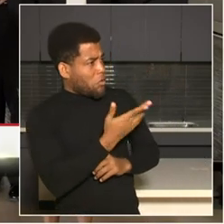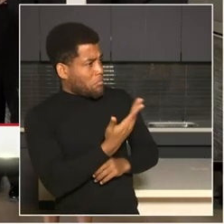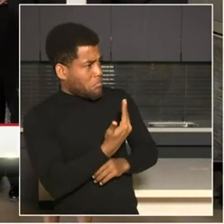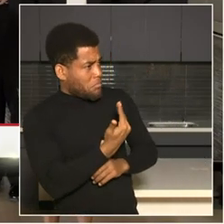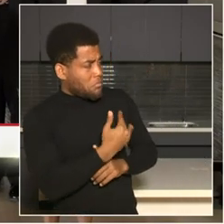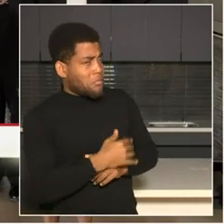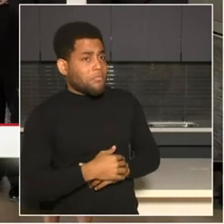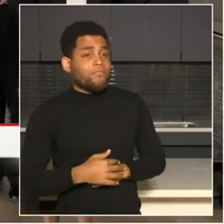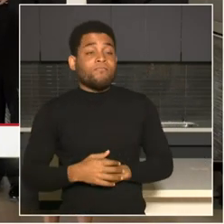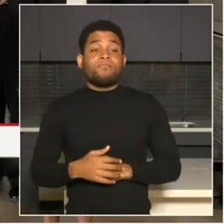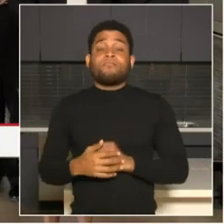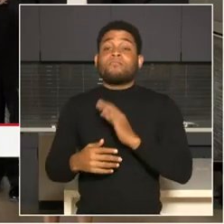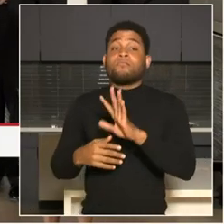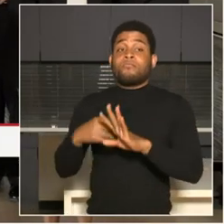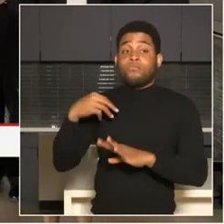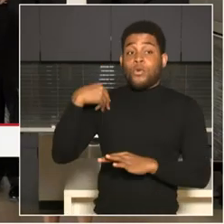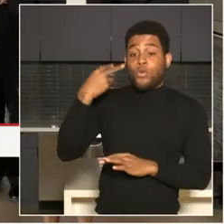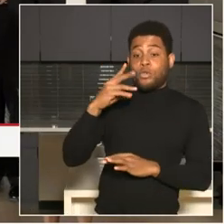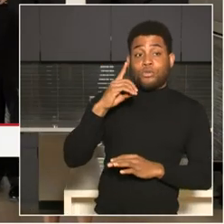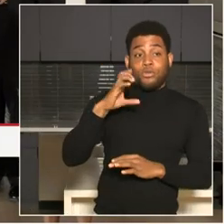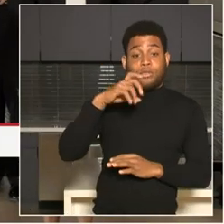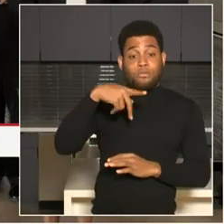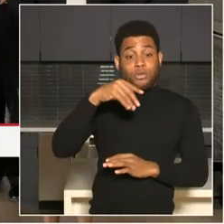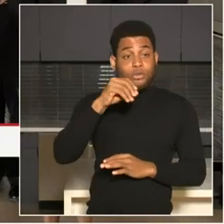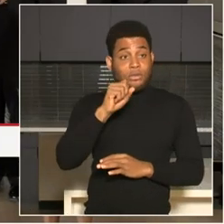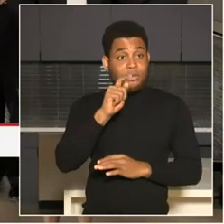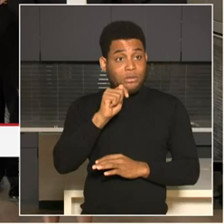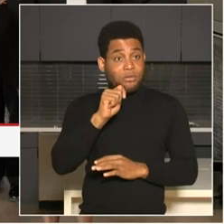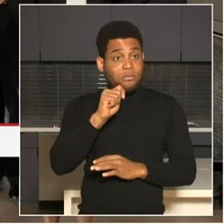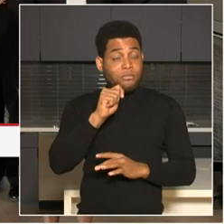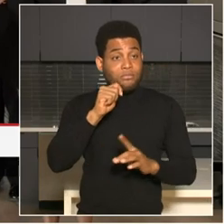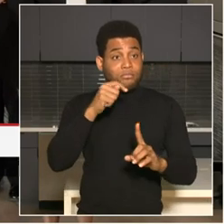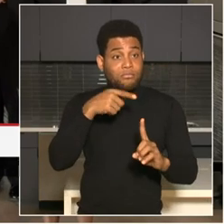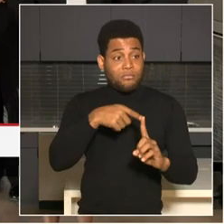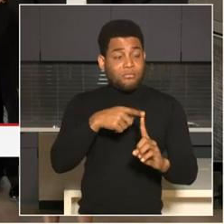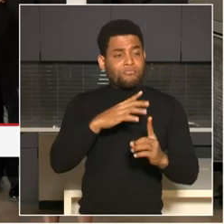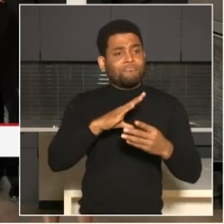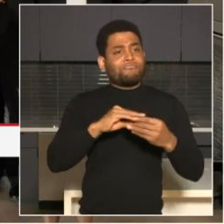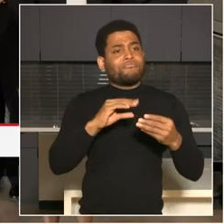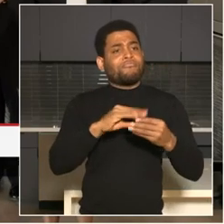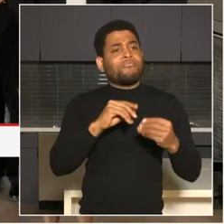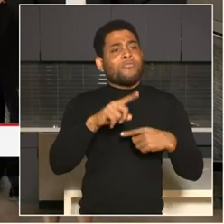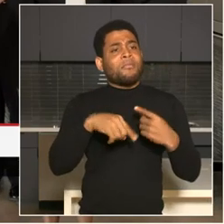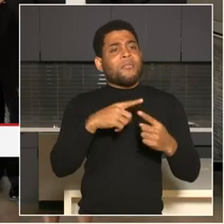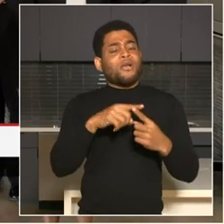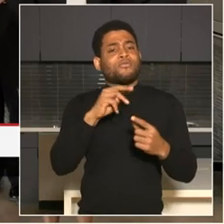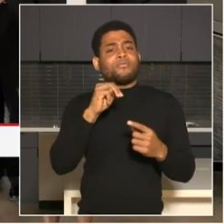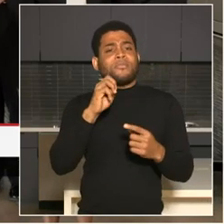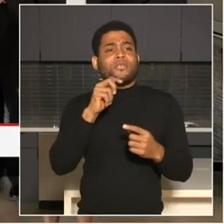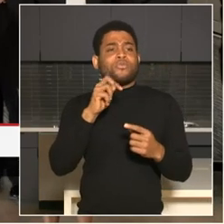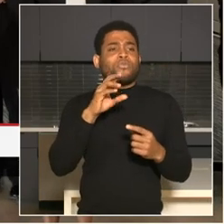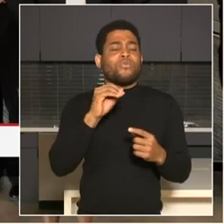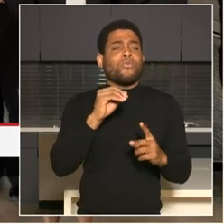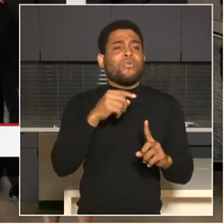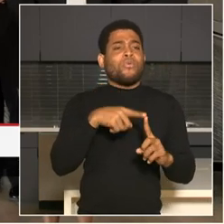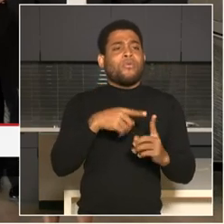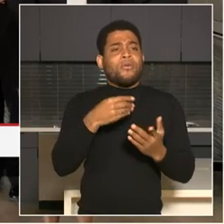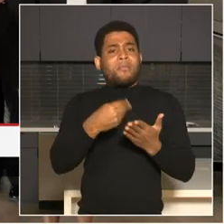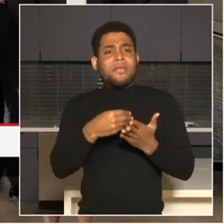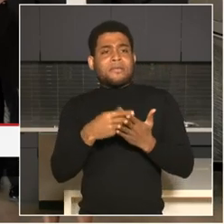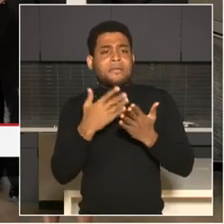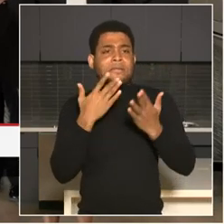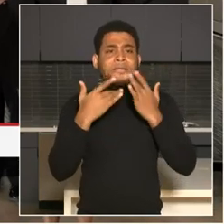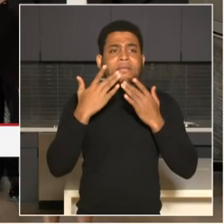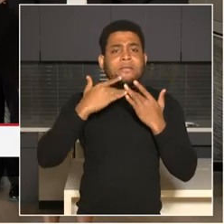reporters covering the Metro beat by 10%. Any comment on that reduction in reporters covering local news plus the strike today?